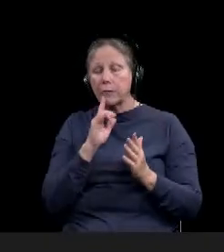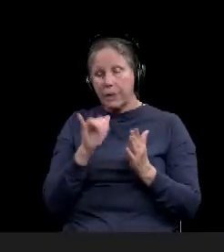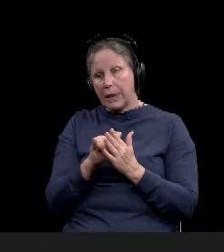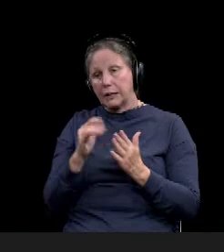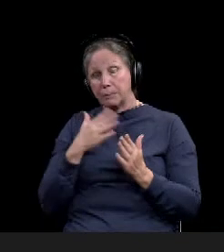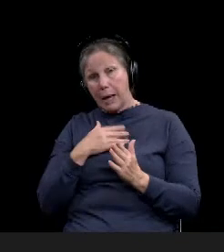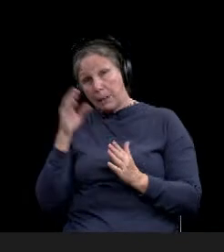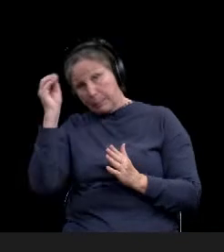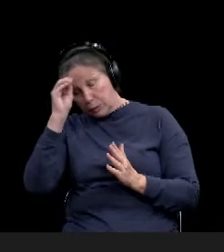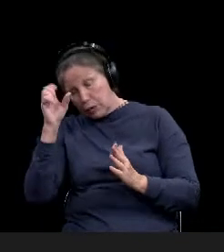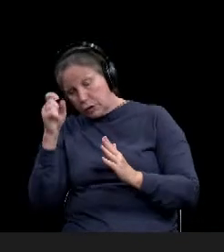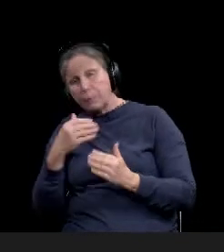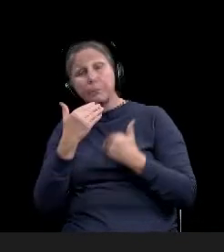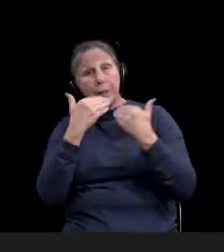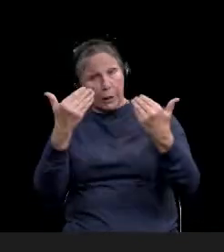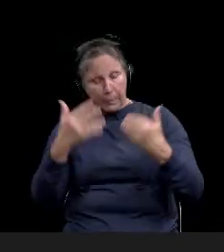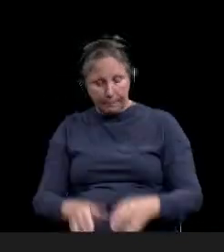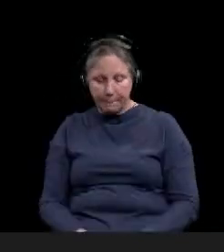and and thank you.